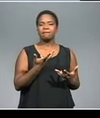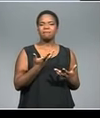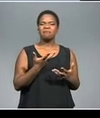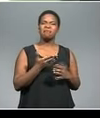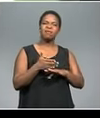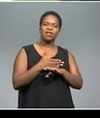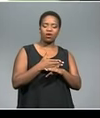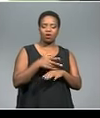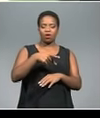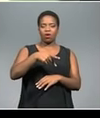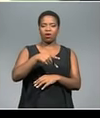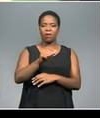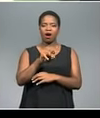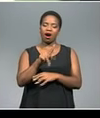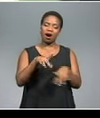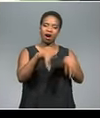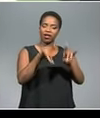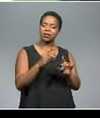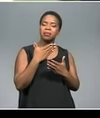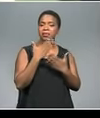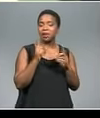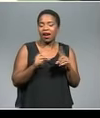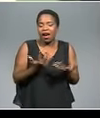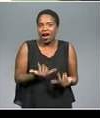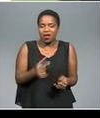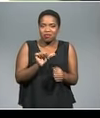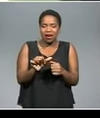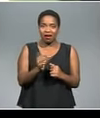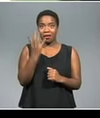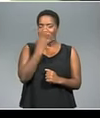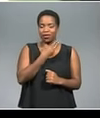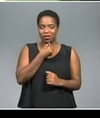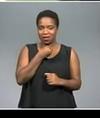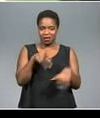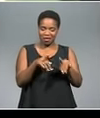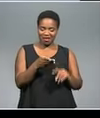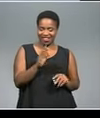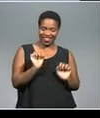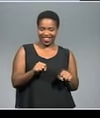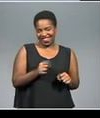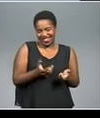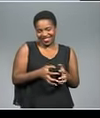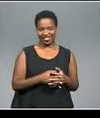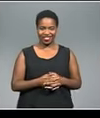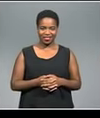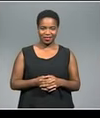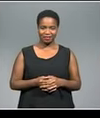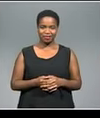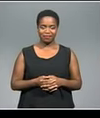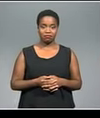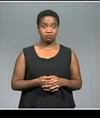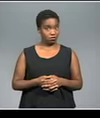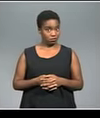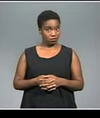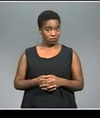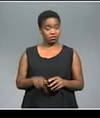you know, the roads were bad. But now when you go there, things are better. There's a beautiful park there now, which is great. Would that